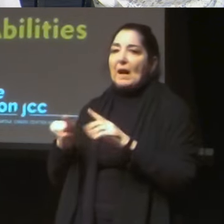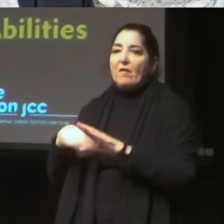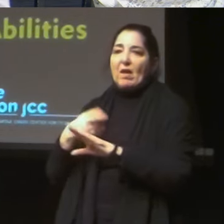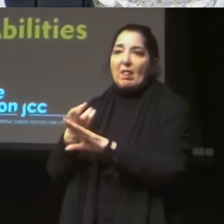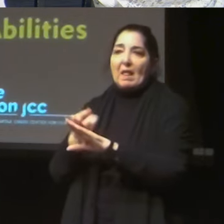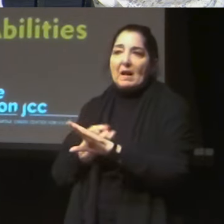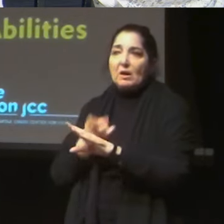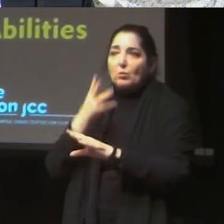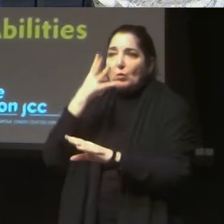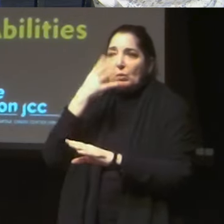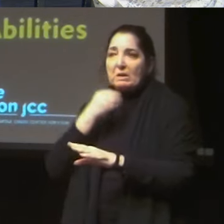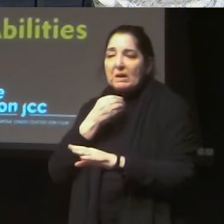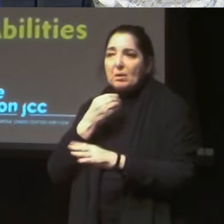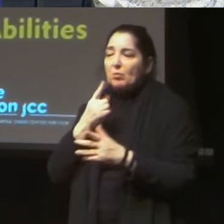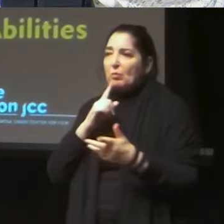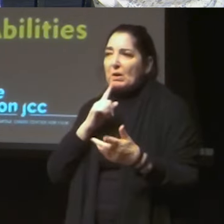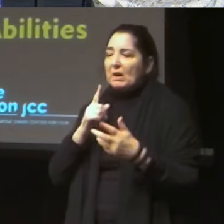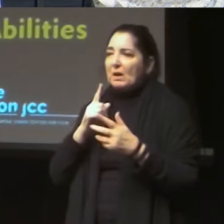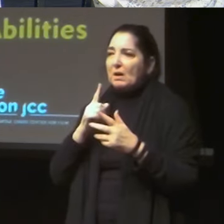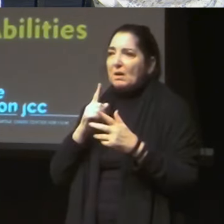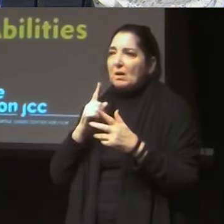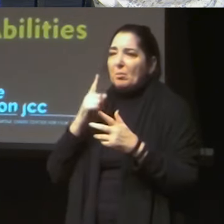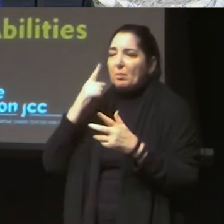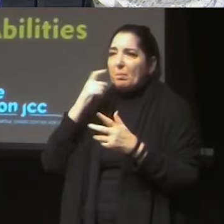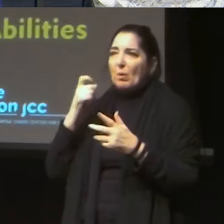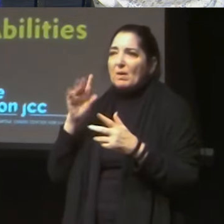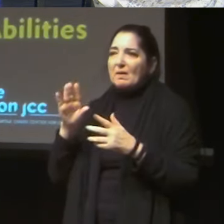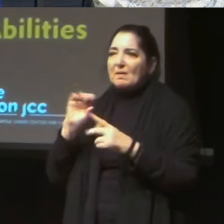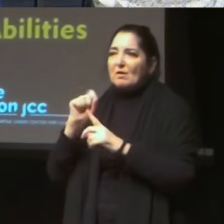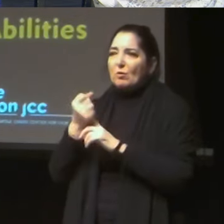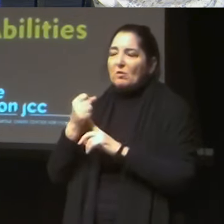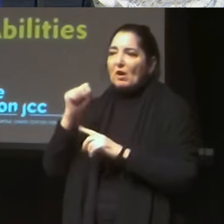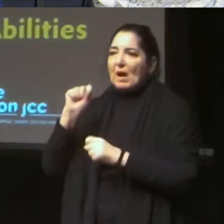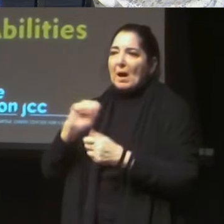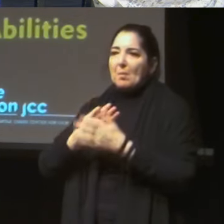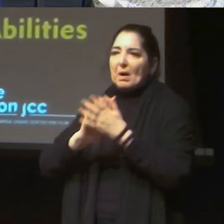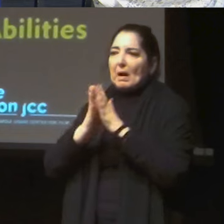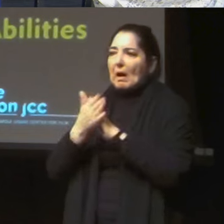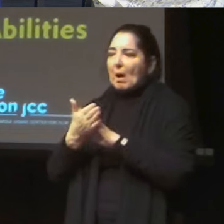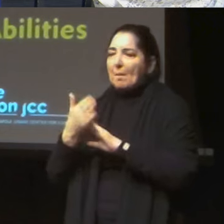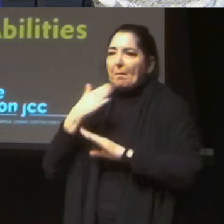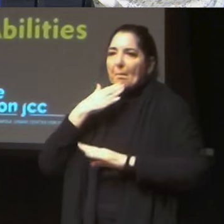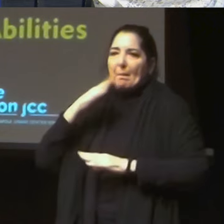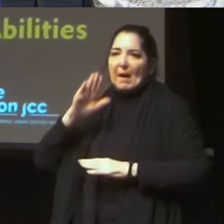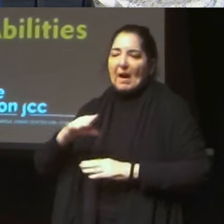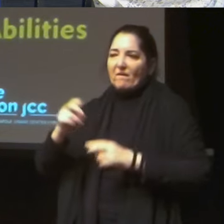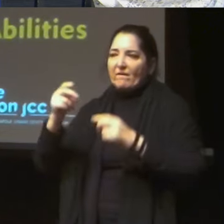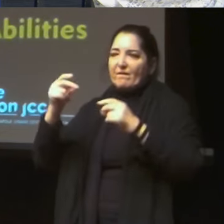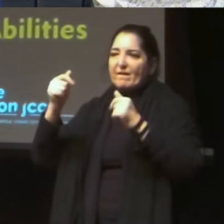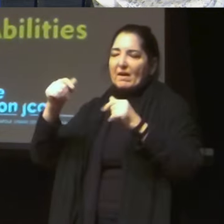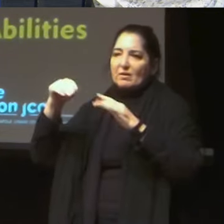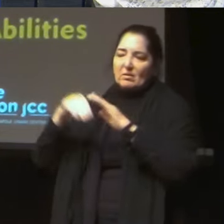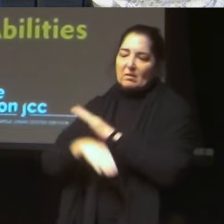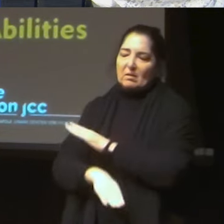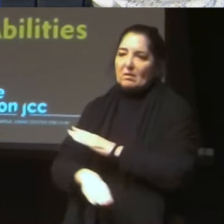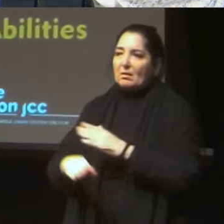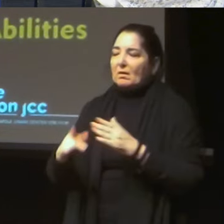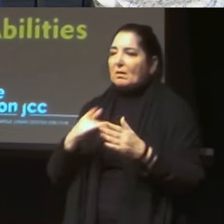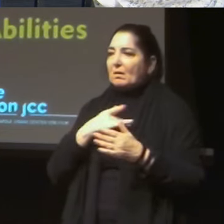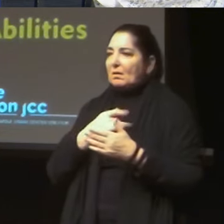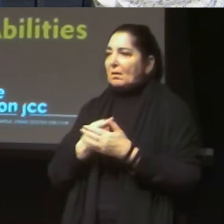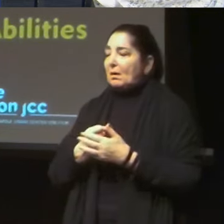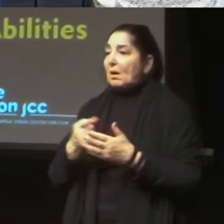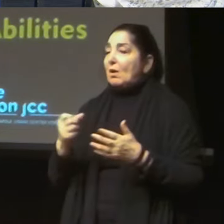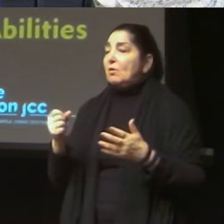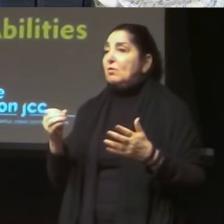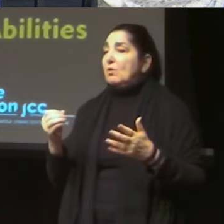so for me, my fear, you know, even given all of the supervision that we provide Derek and being so attentive to all his needs, if